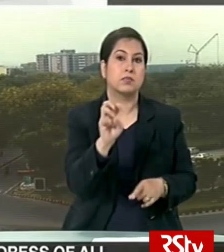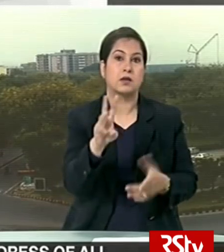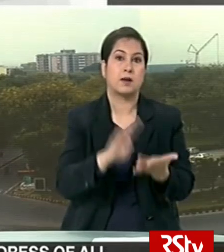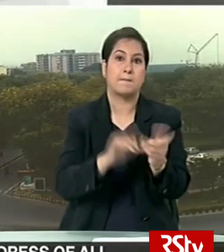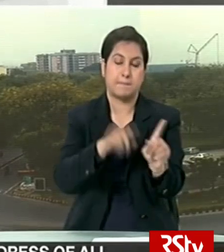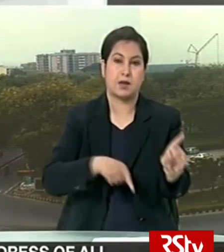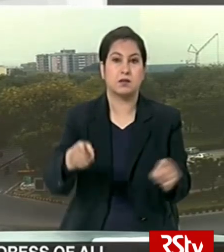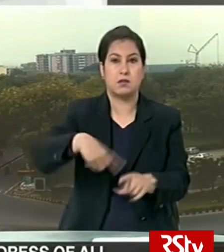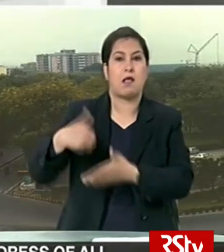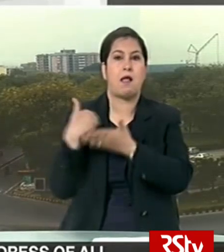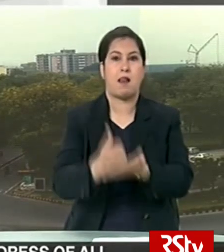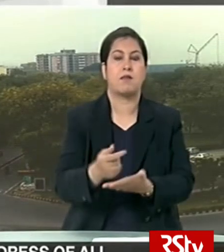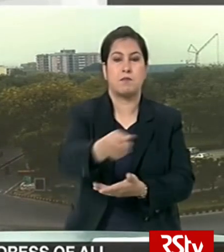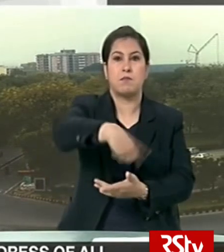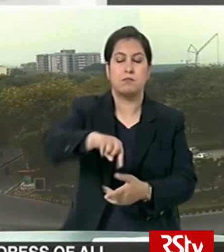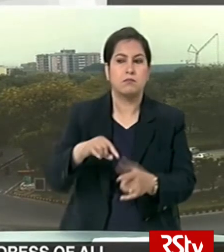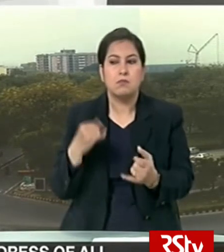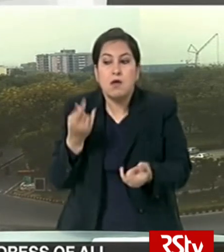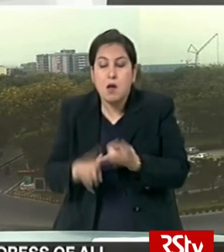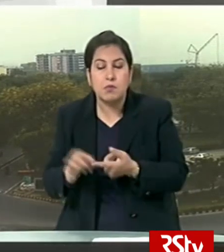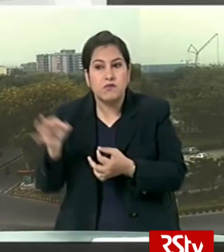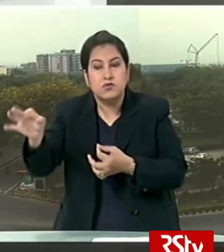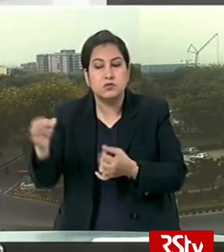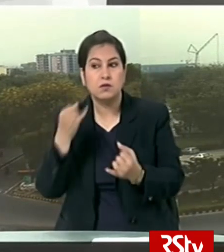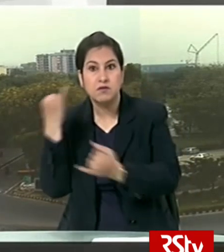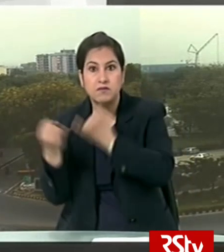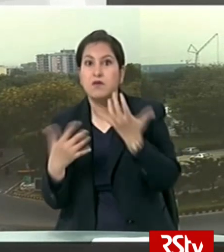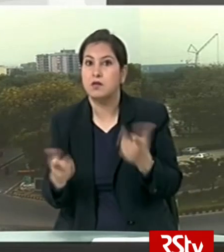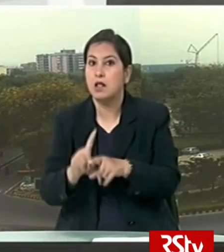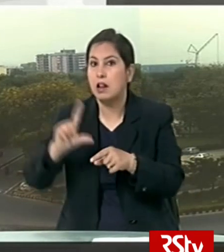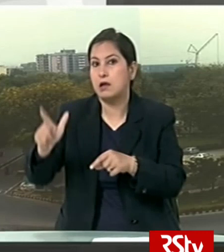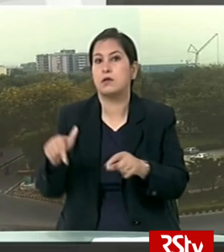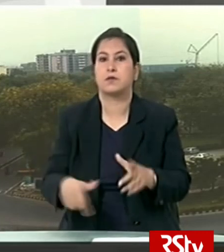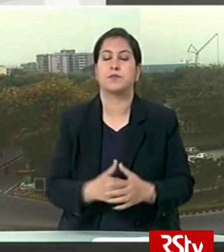will help authorities in contact tracing if required later